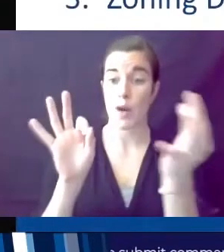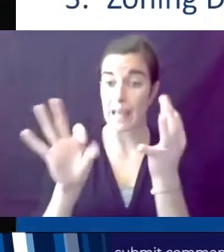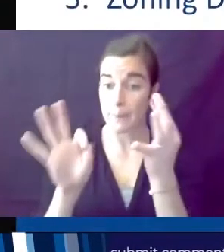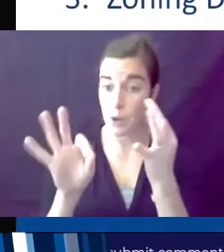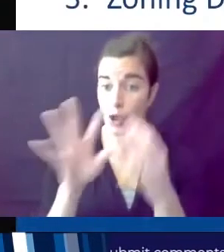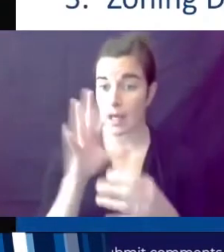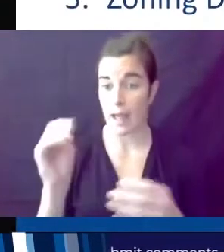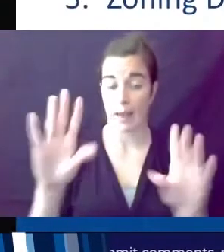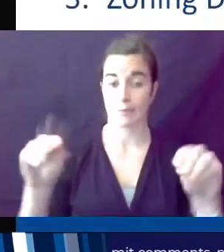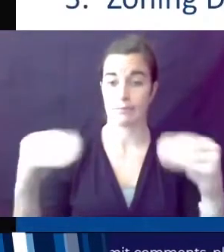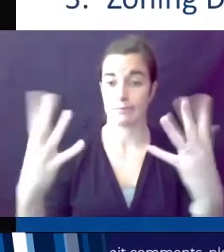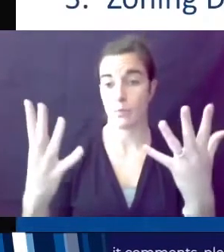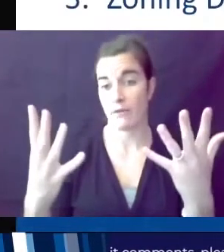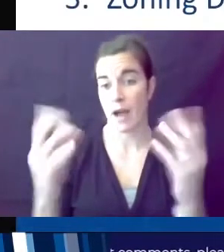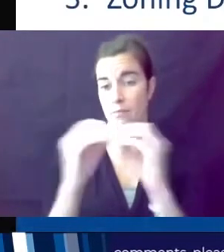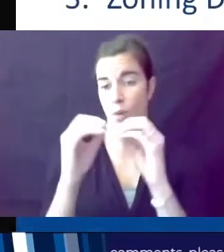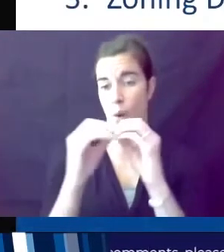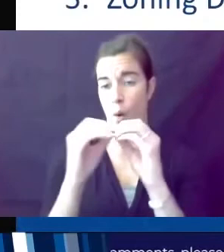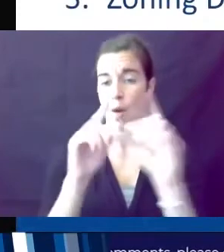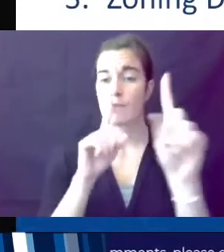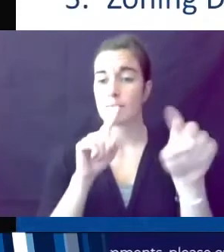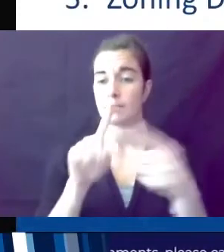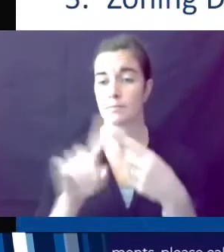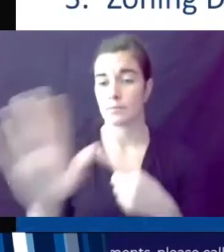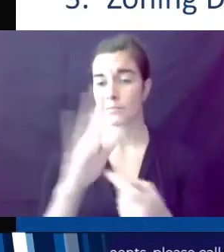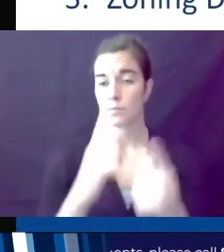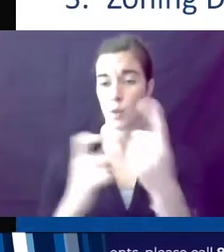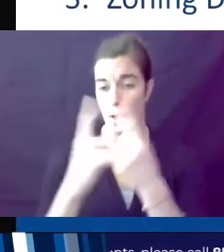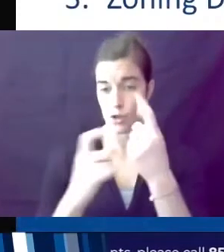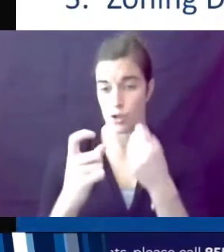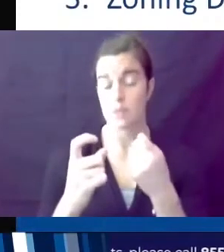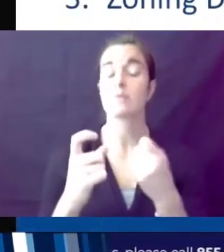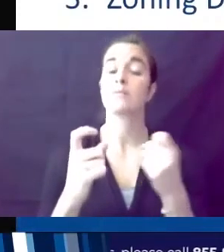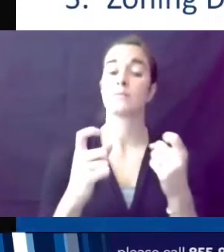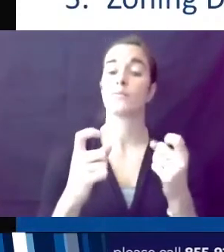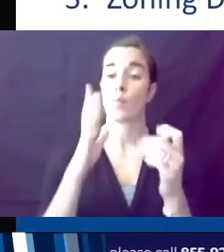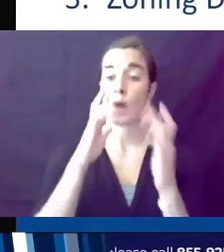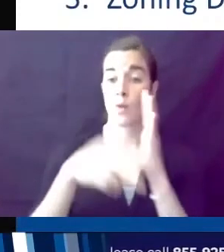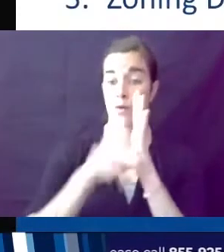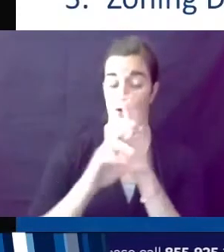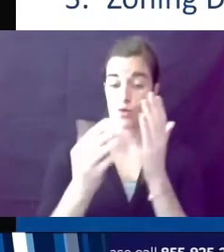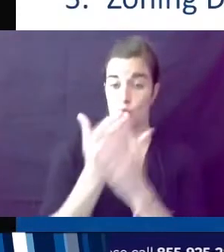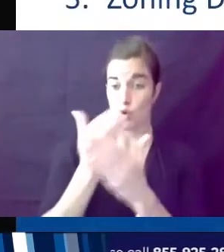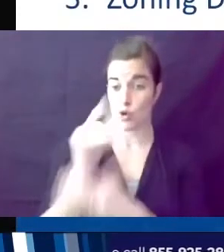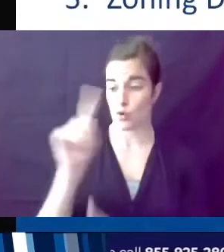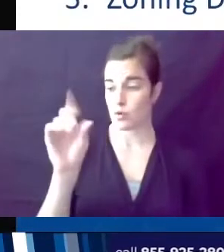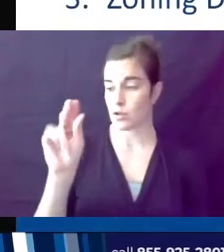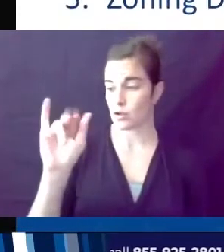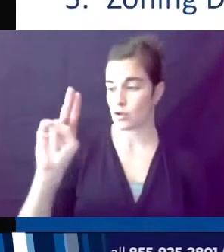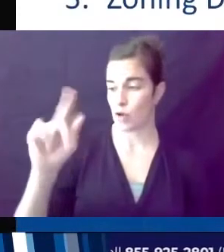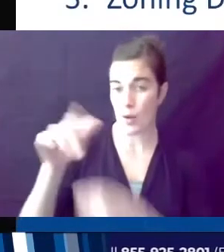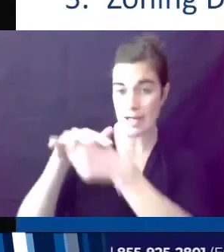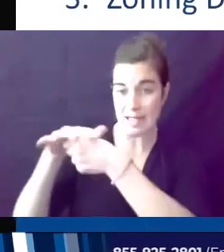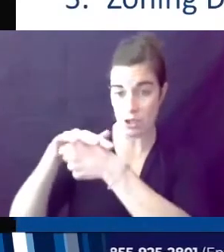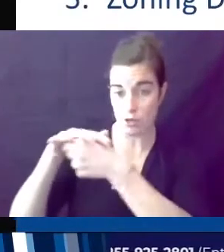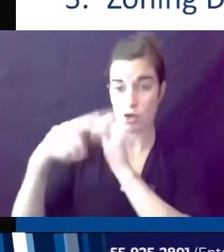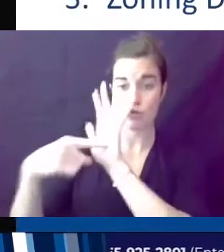over the coming weeks. We will then review the new zoning districts that are illustrated on the maps.